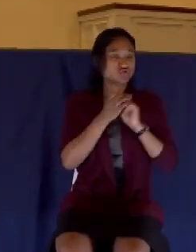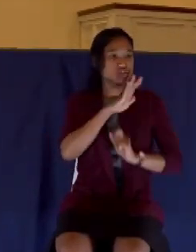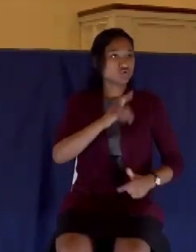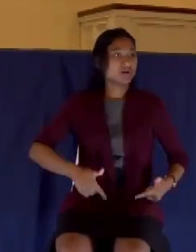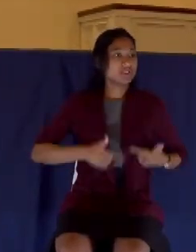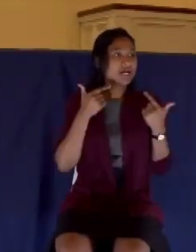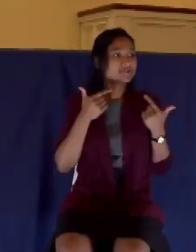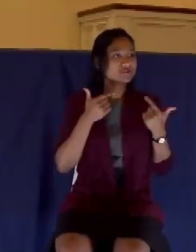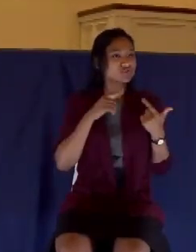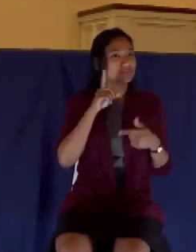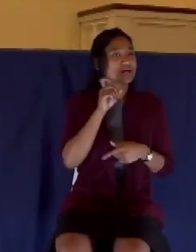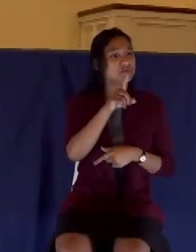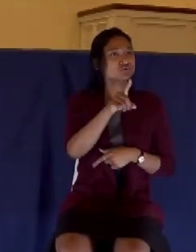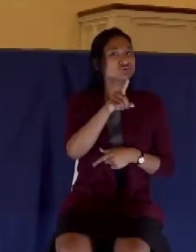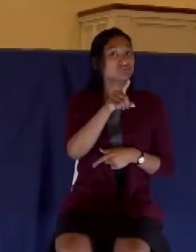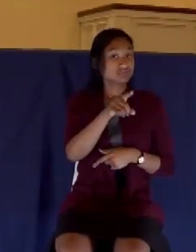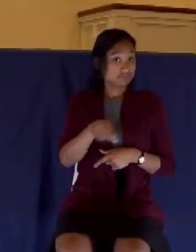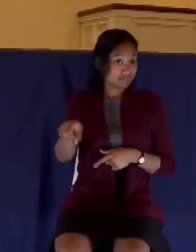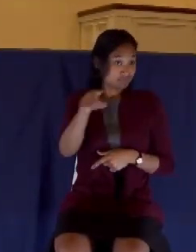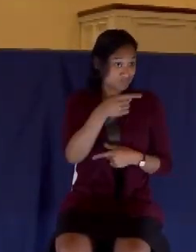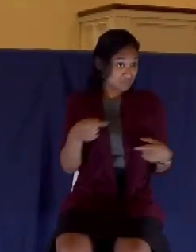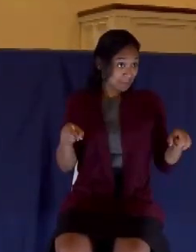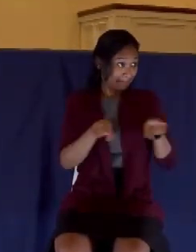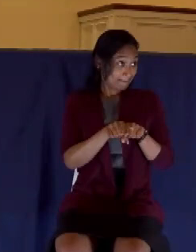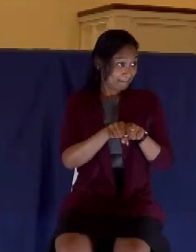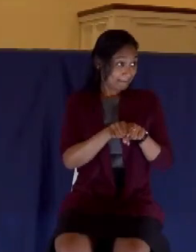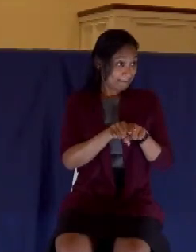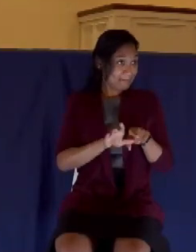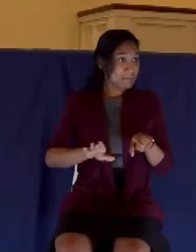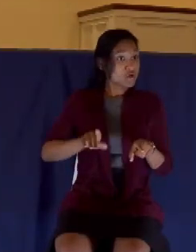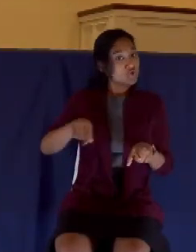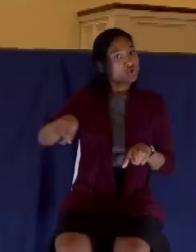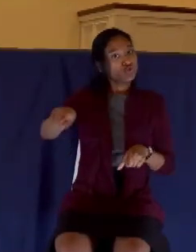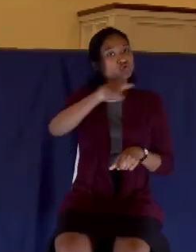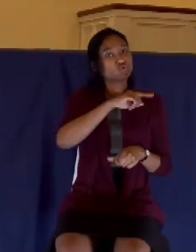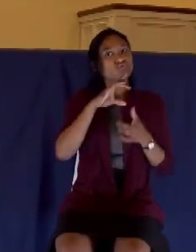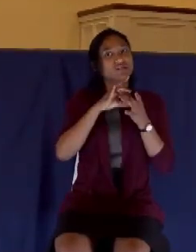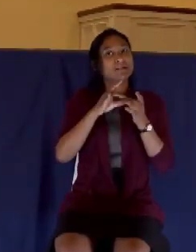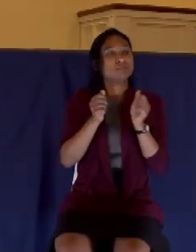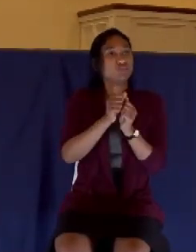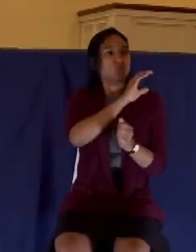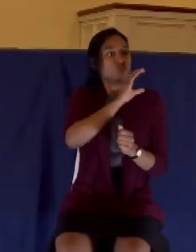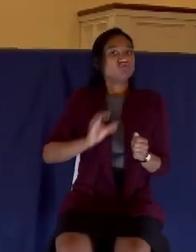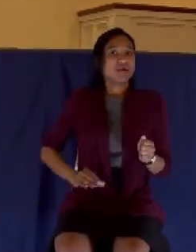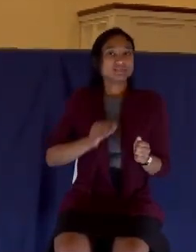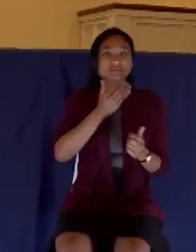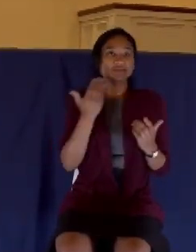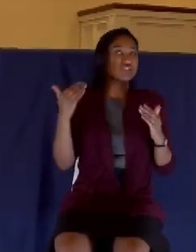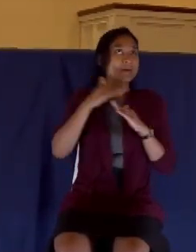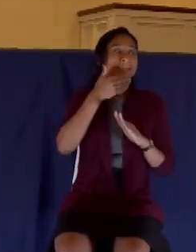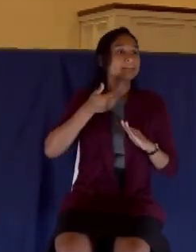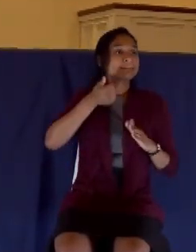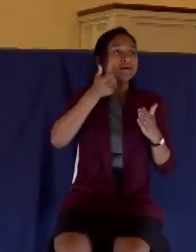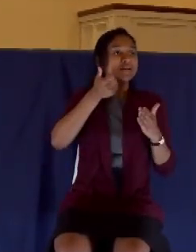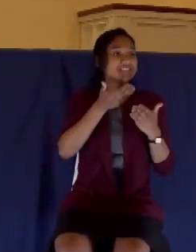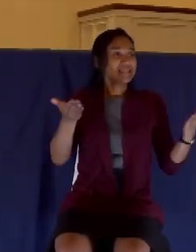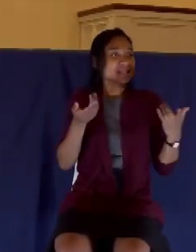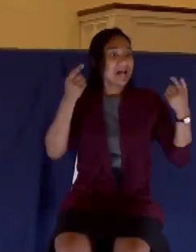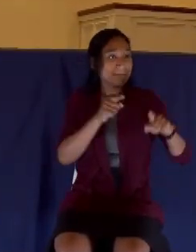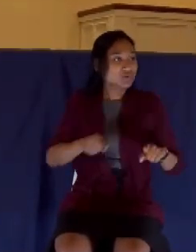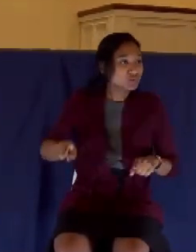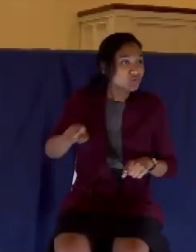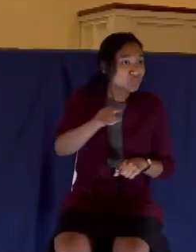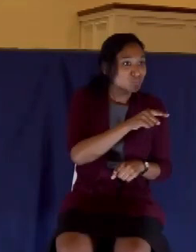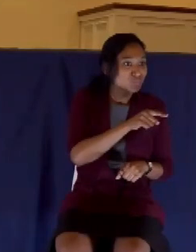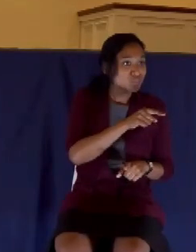about you? Is your knowledge of Him the greatest thing that has ever happened to you? Is He the biggest factor in